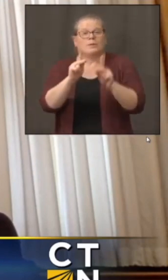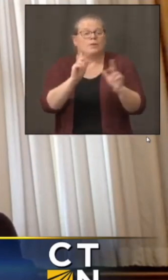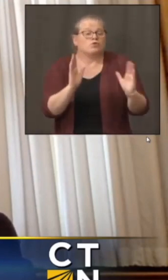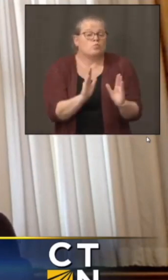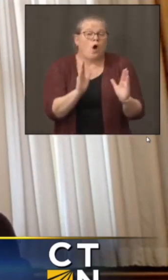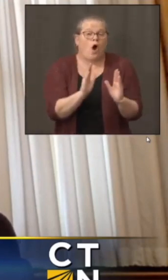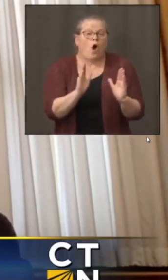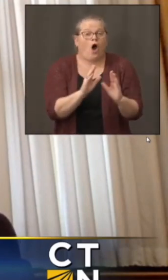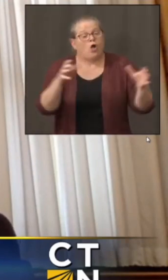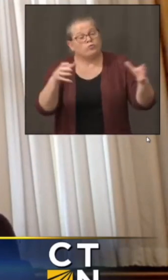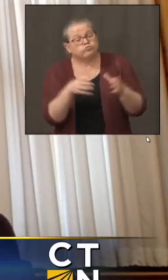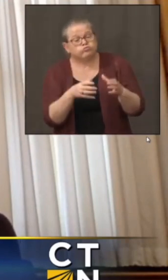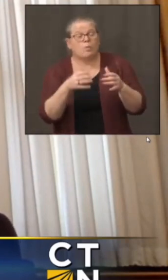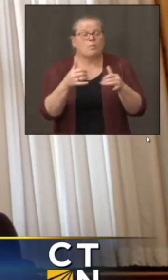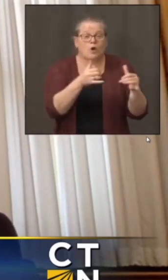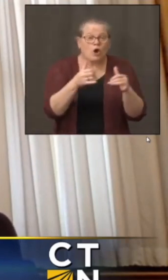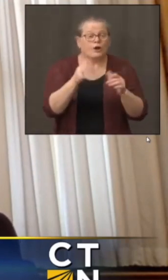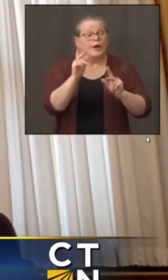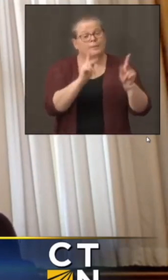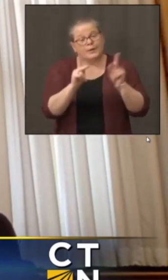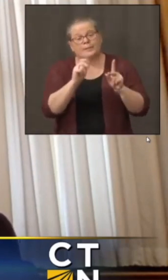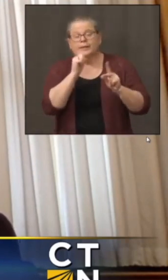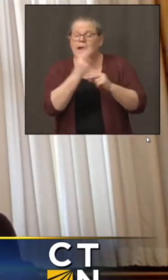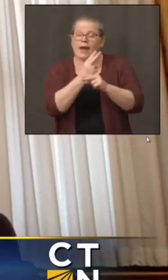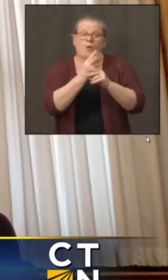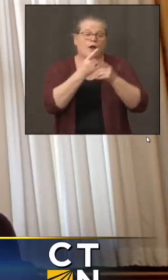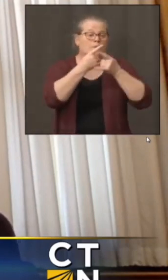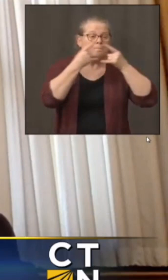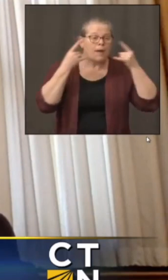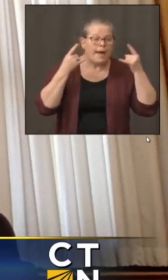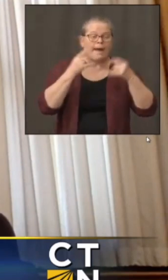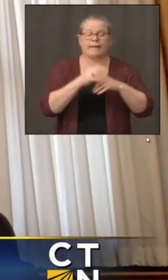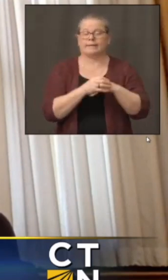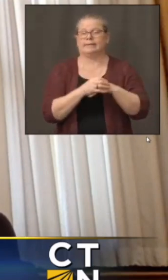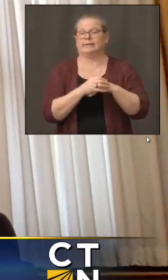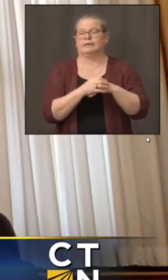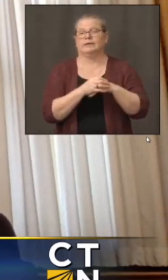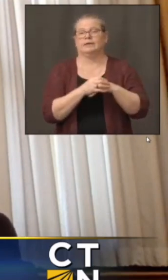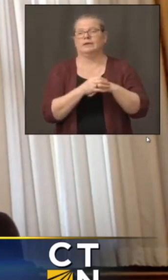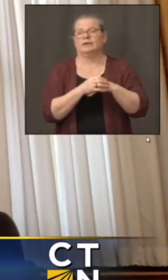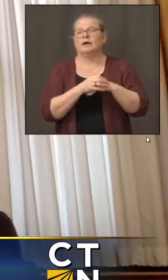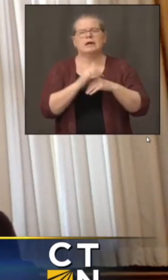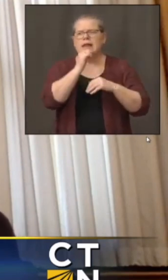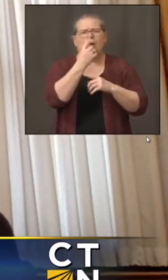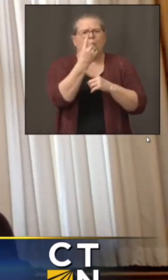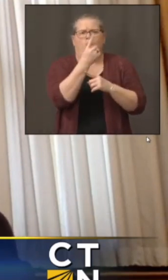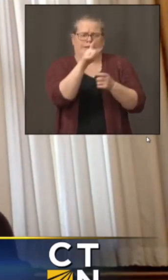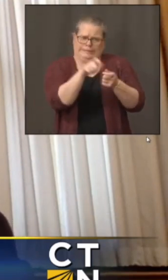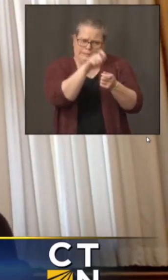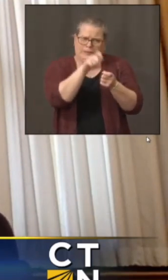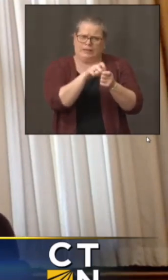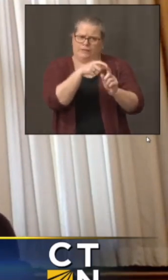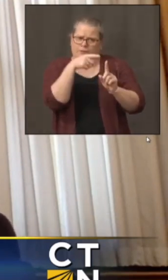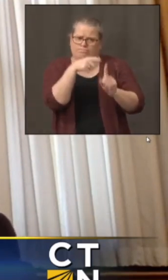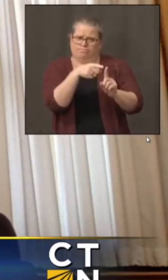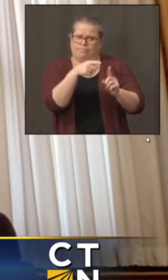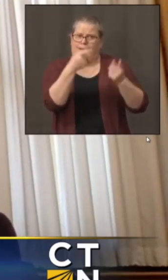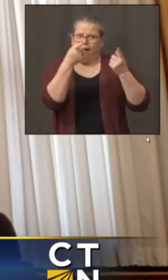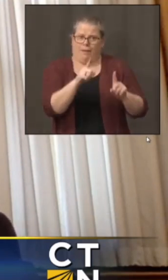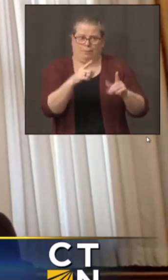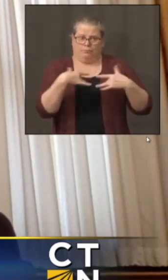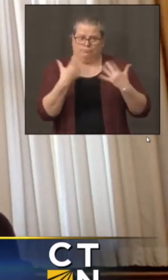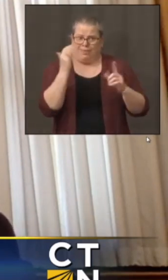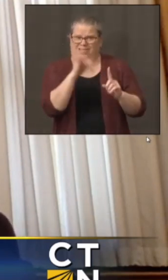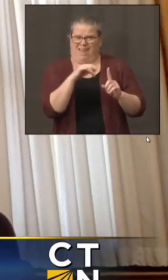guard down, not wearing their masks, no individual event or events to point to specifically, but just